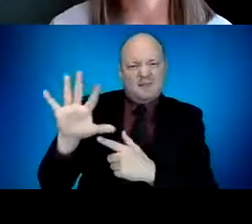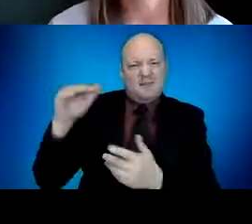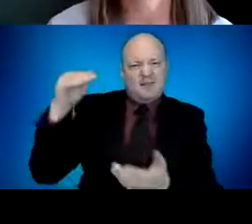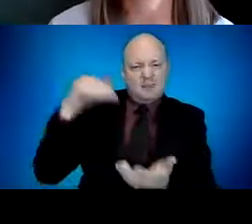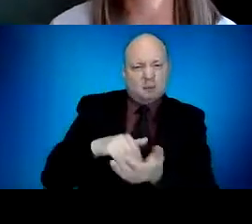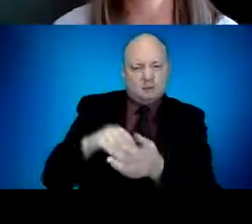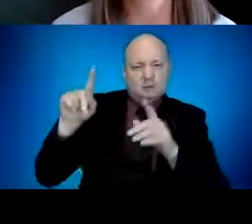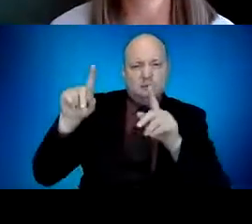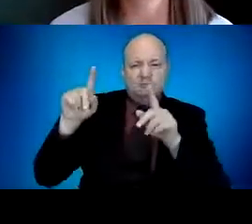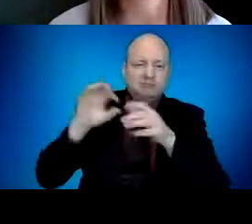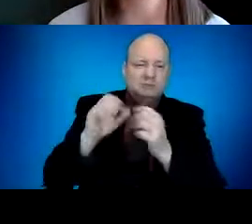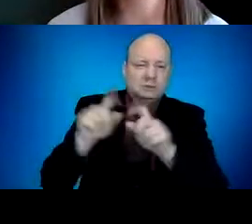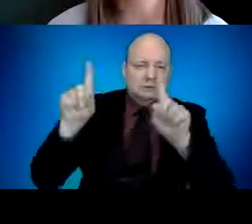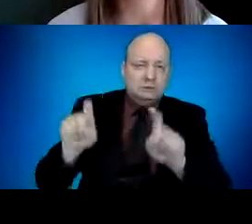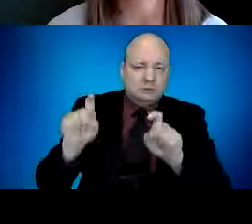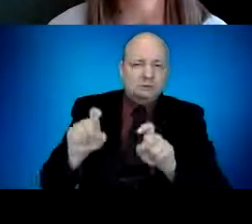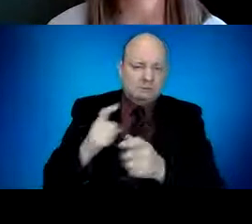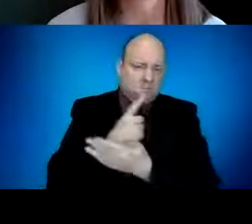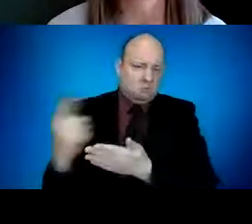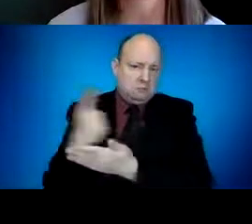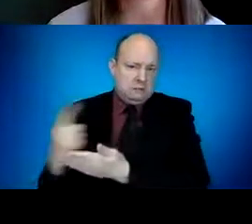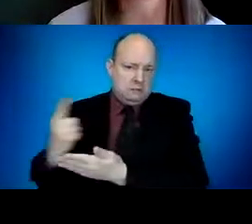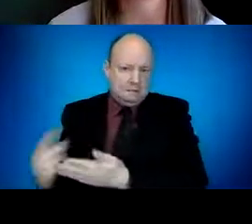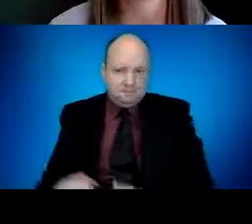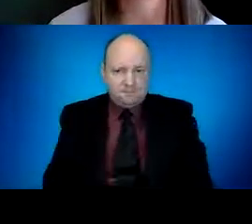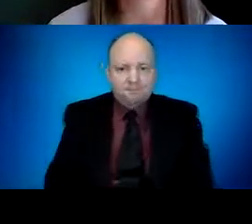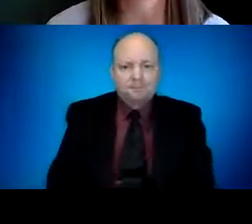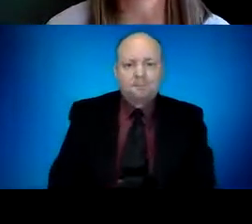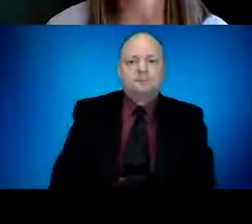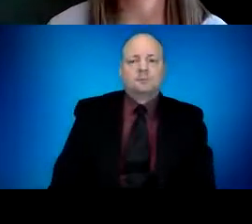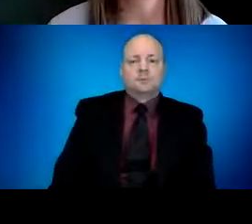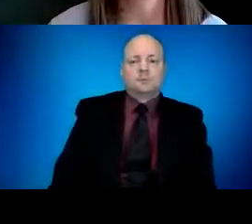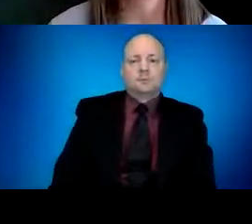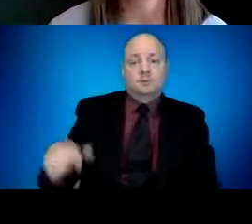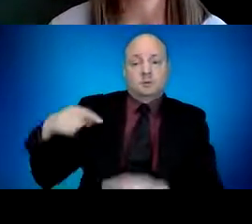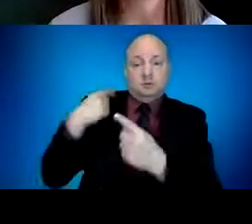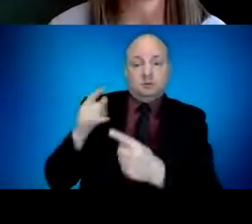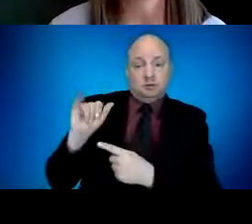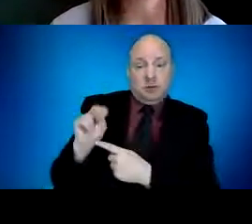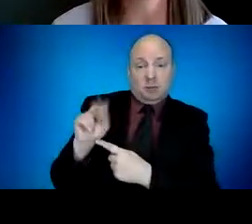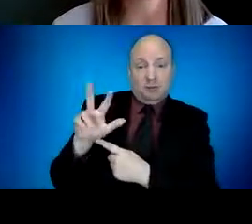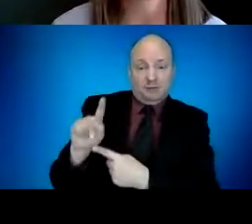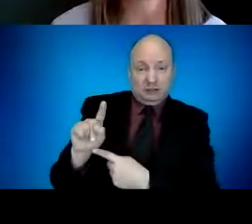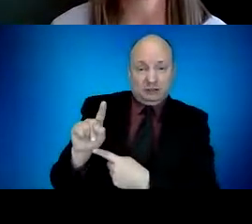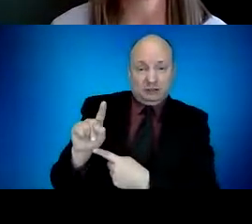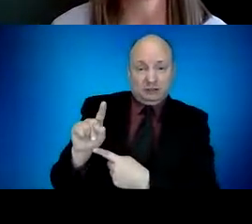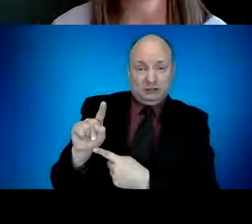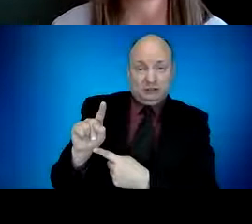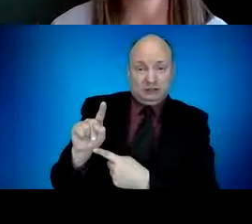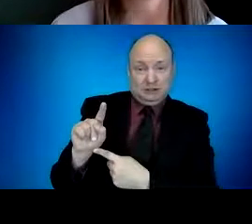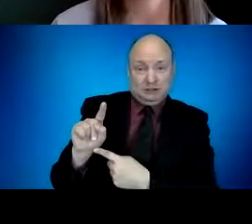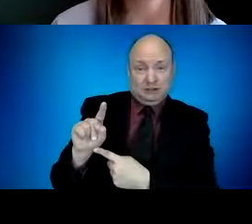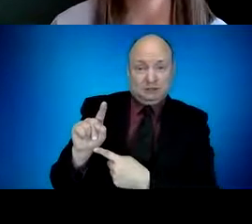Since January 31st, Oregon's percent positivity, a reflection of both the amount of disease in the